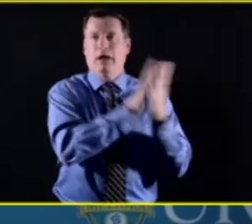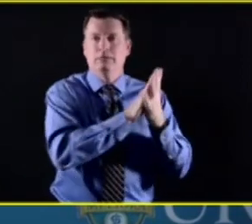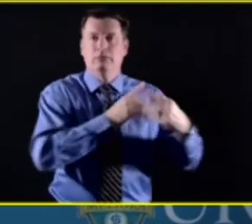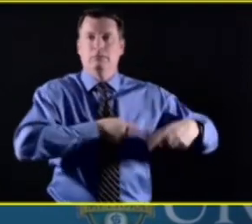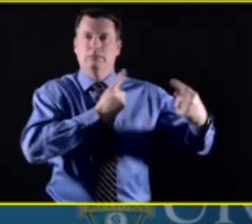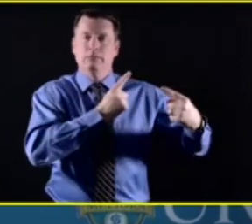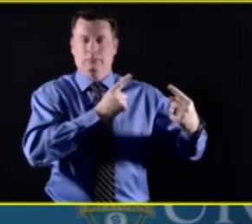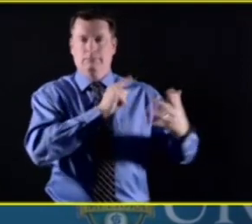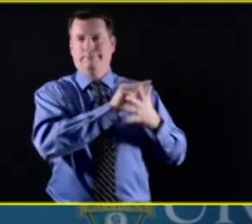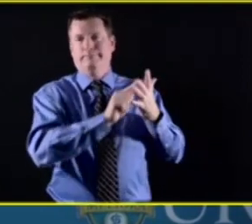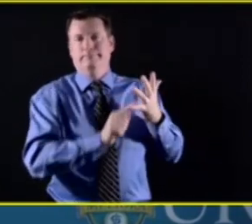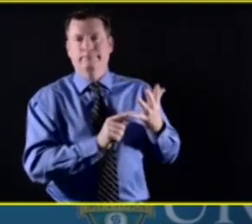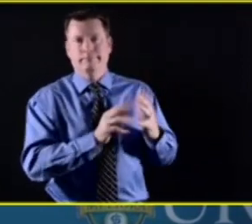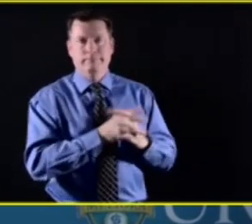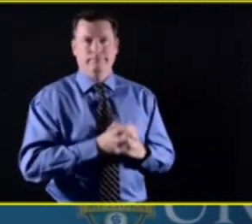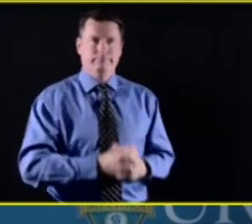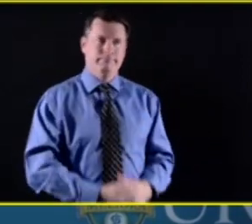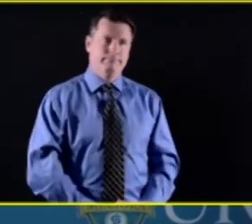uh, we've been referring to.